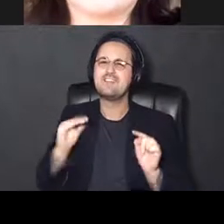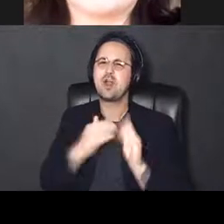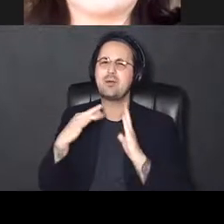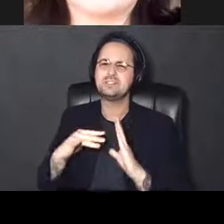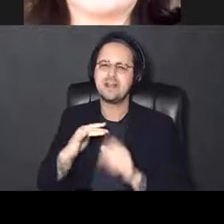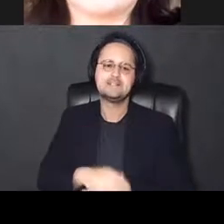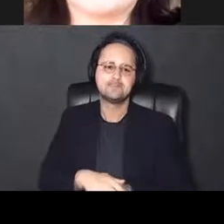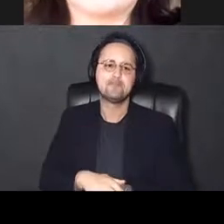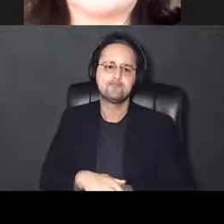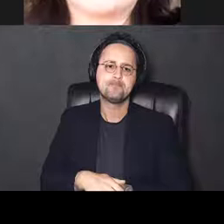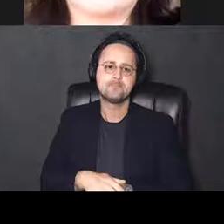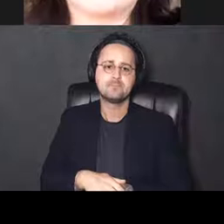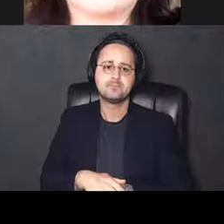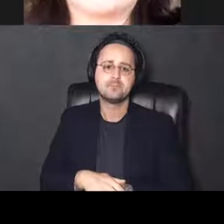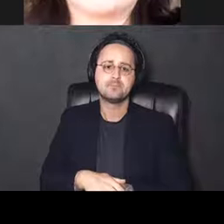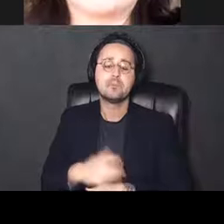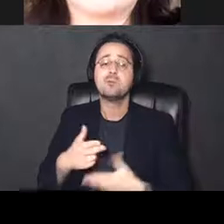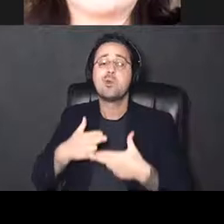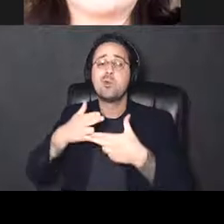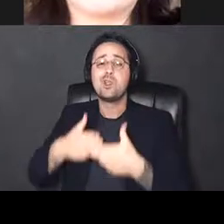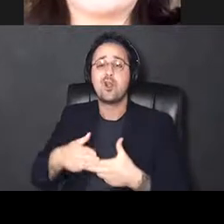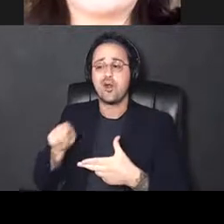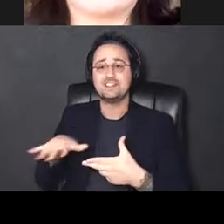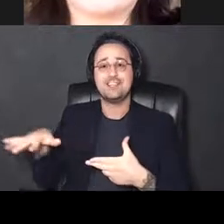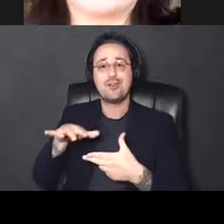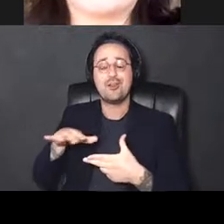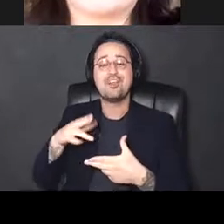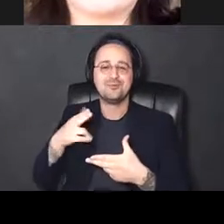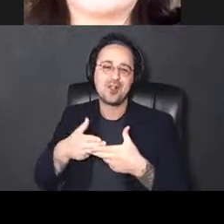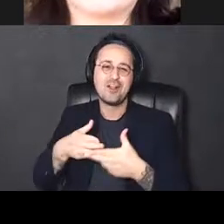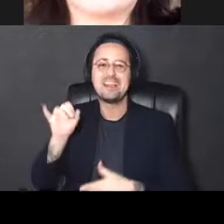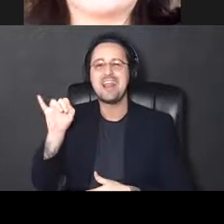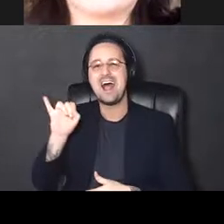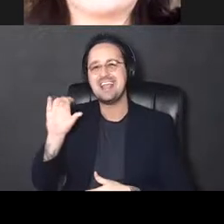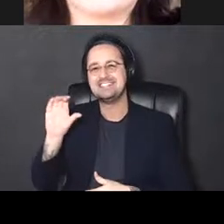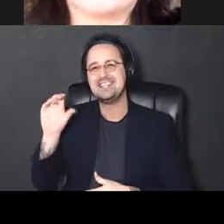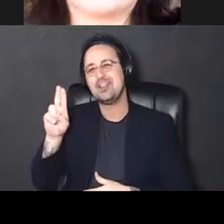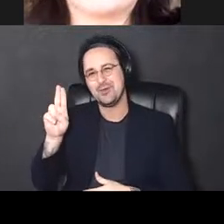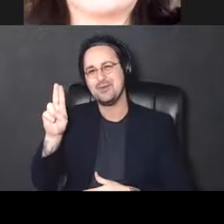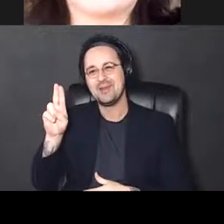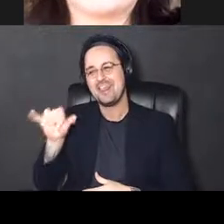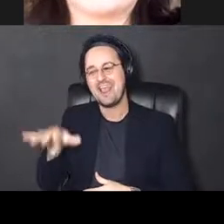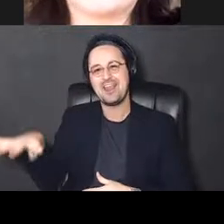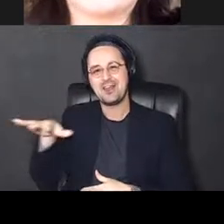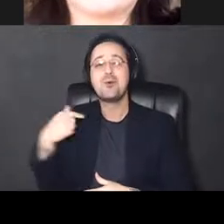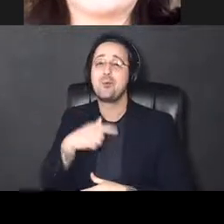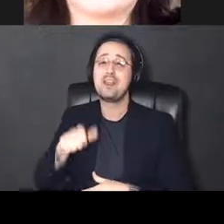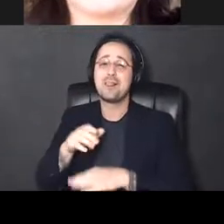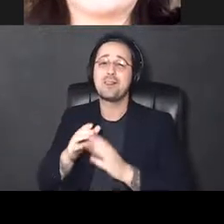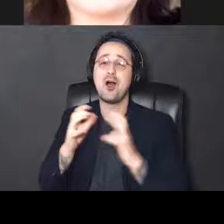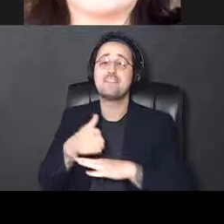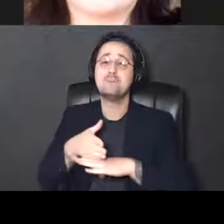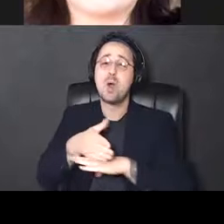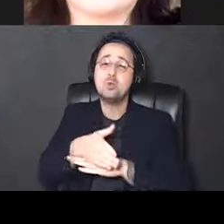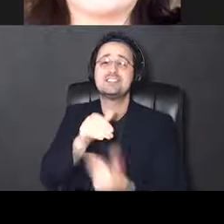And we kind of call our procedure area a little mouse ICU, because we do have to provide quite a bit of post-operative support for the first three